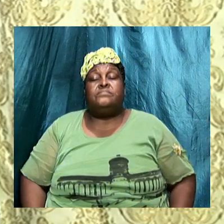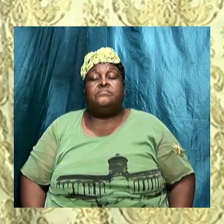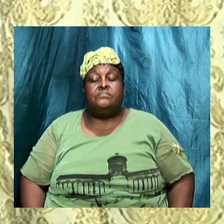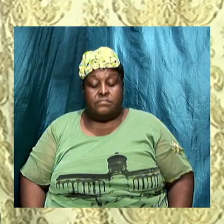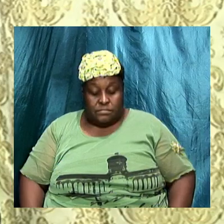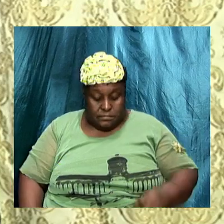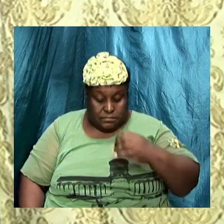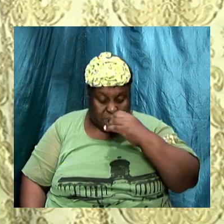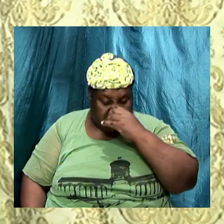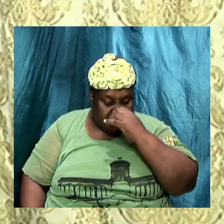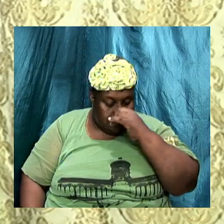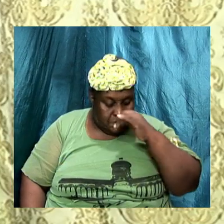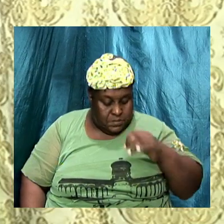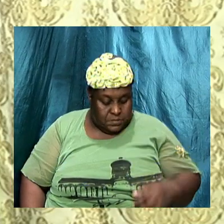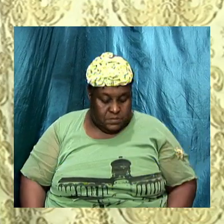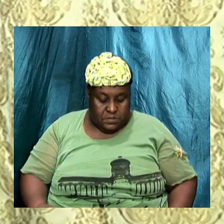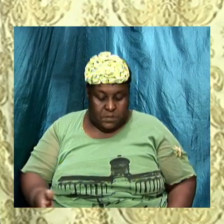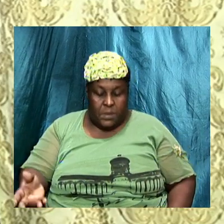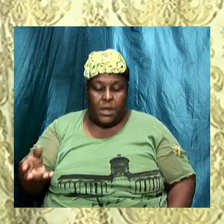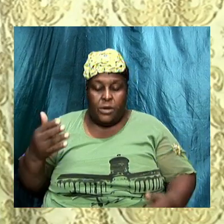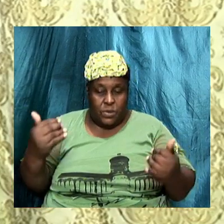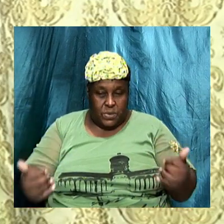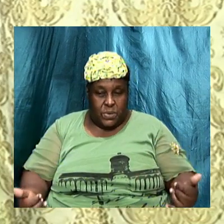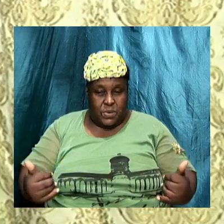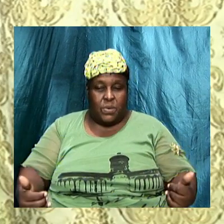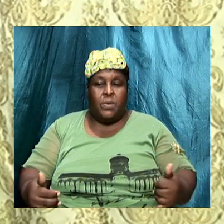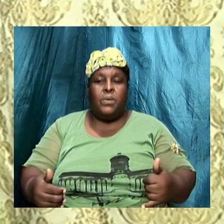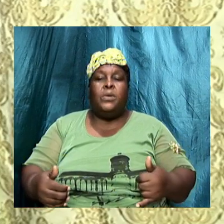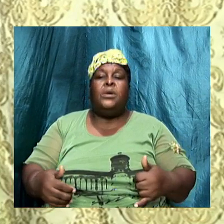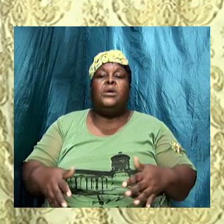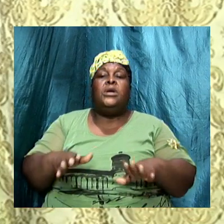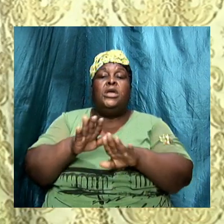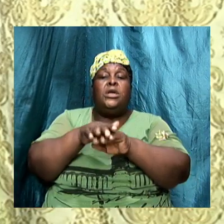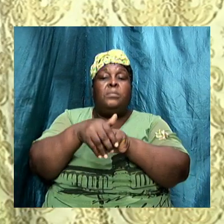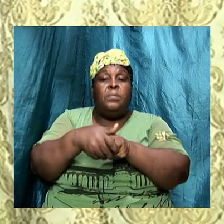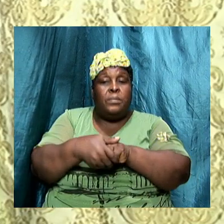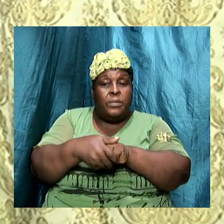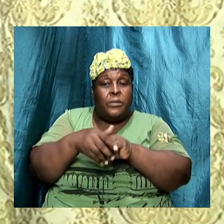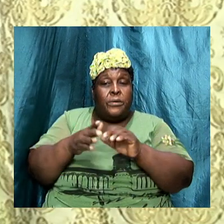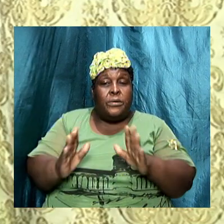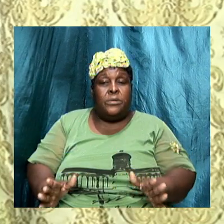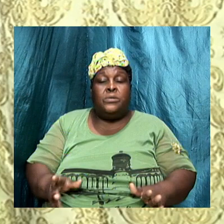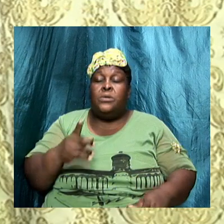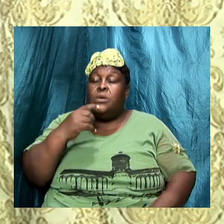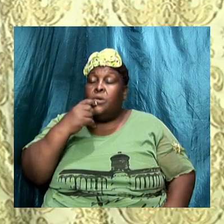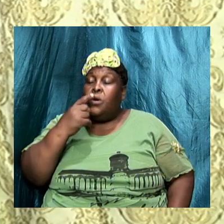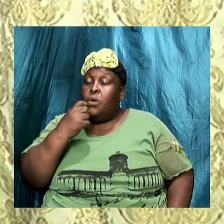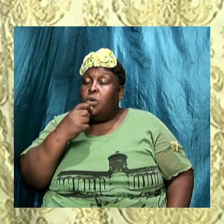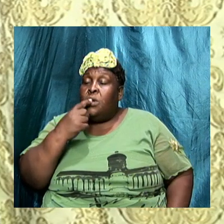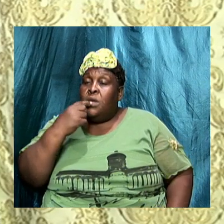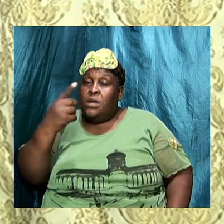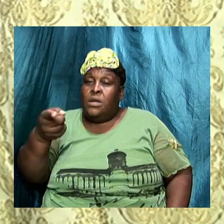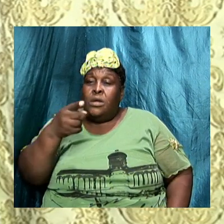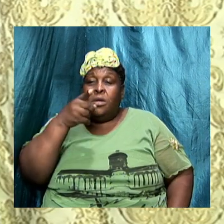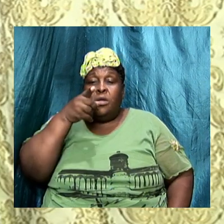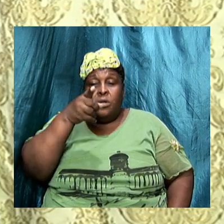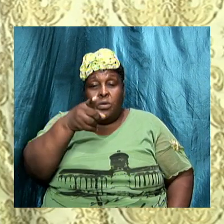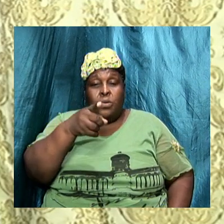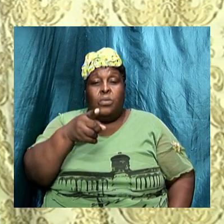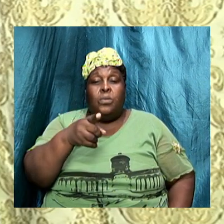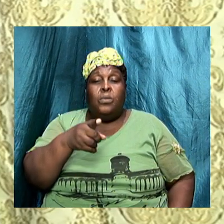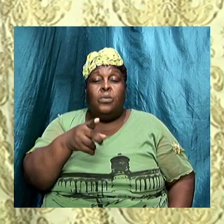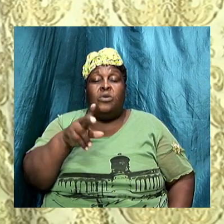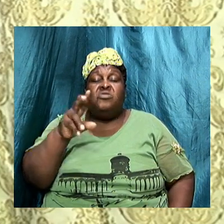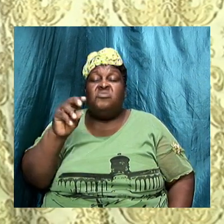are modern day Sadducees and Pharisees who will tell you that there is no such thing